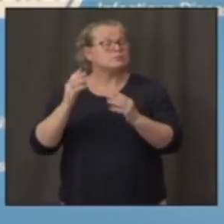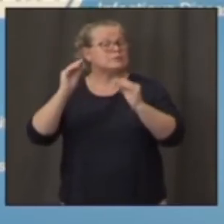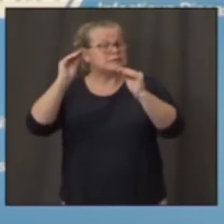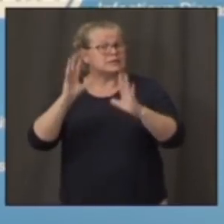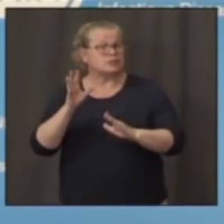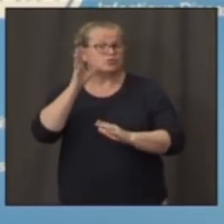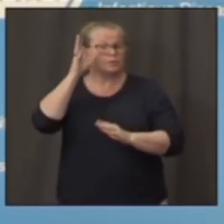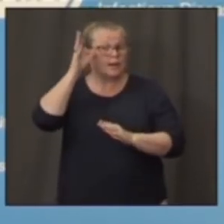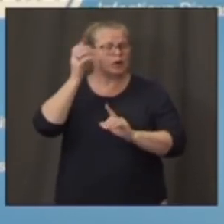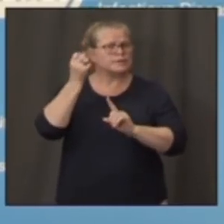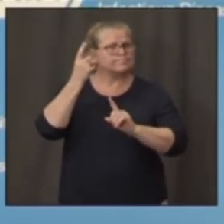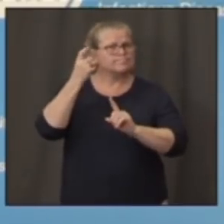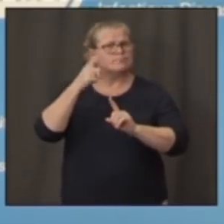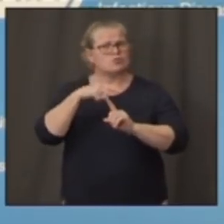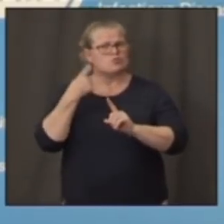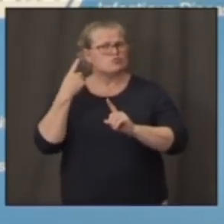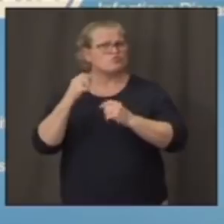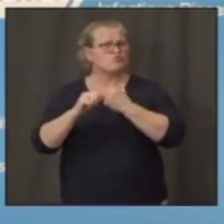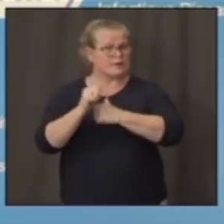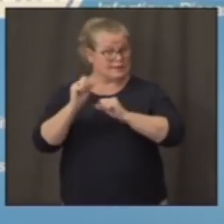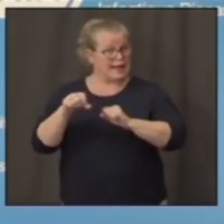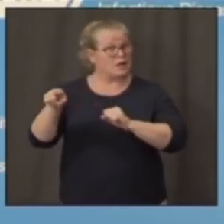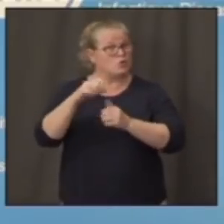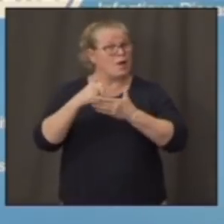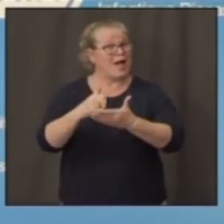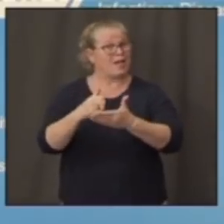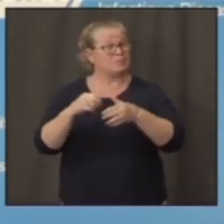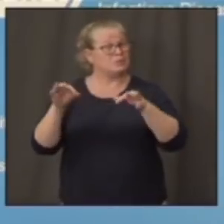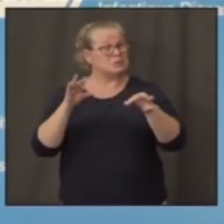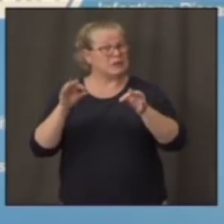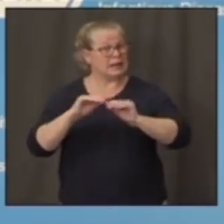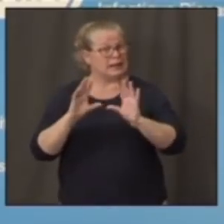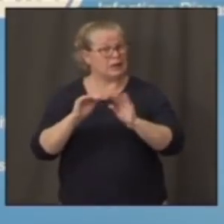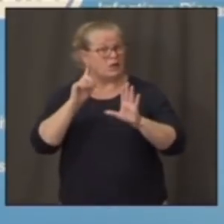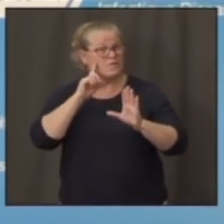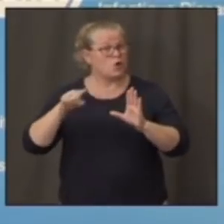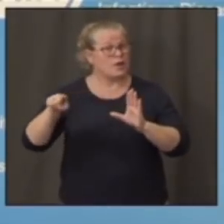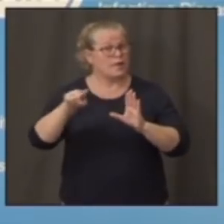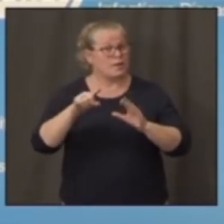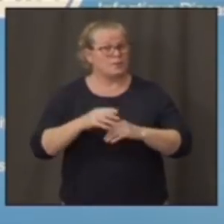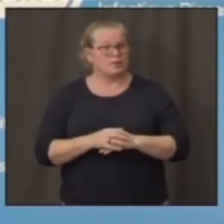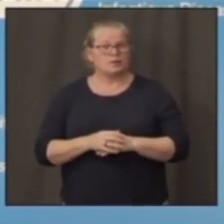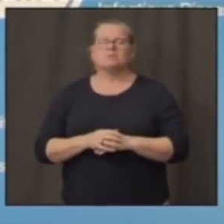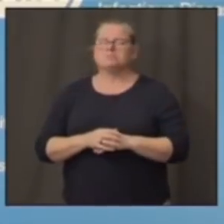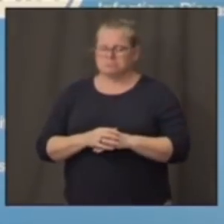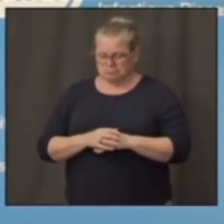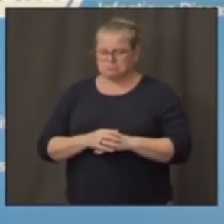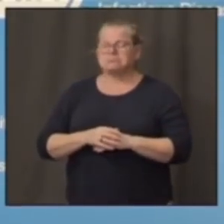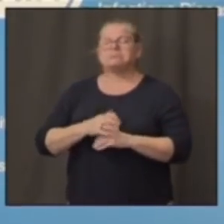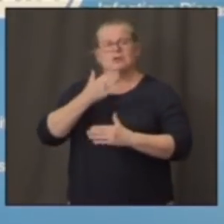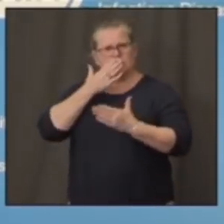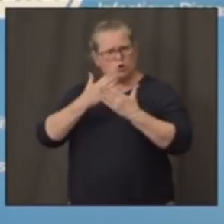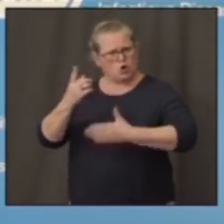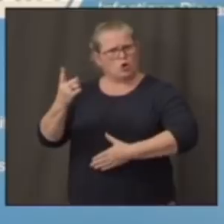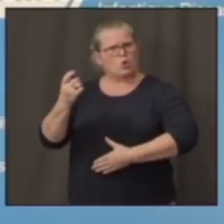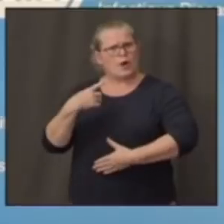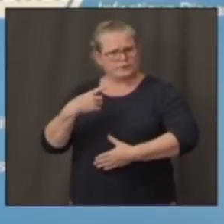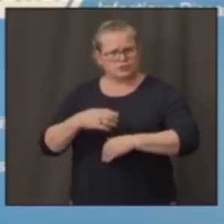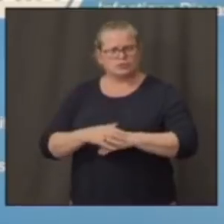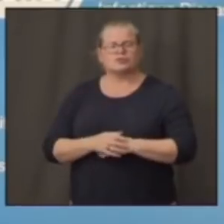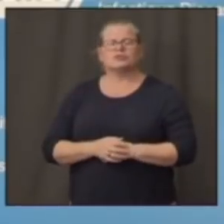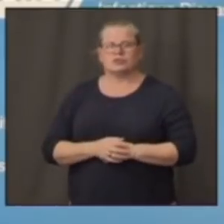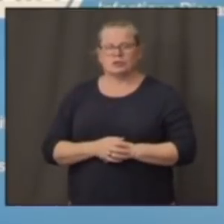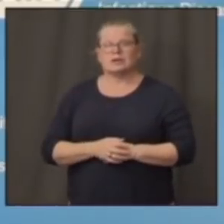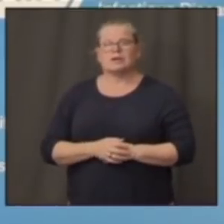as they debate, how do they like to see their kids return to school? You know, that is a very good question. And I think this is something that